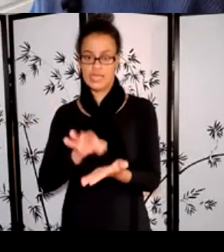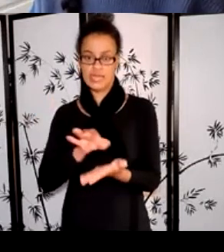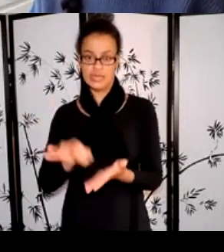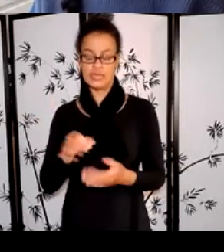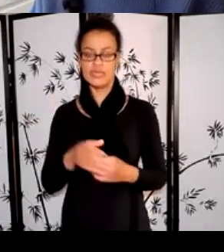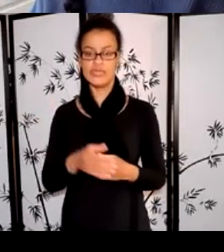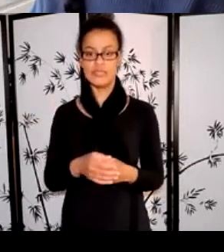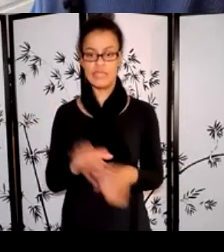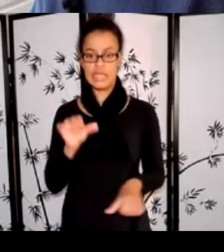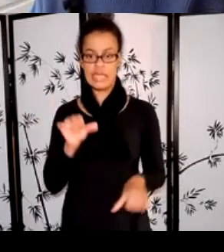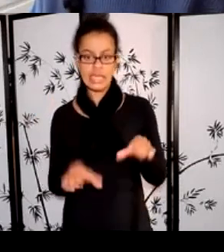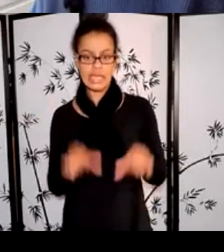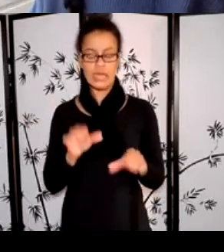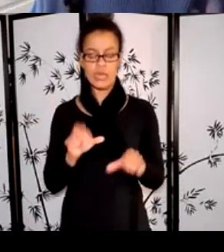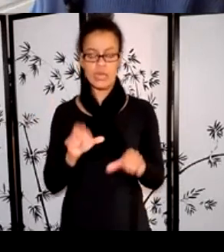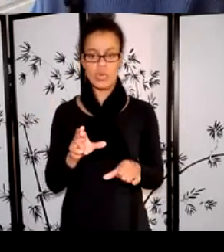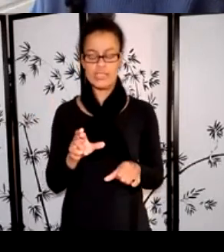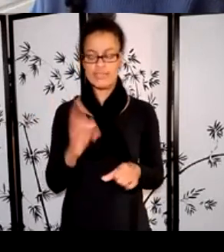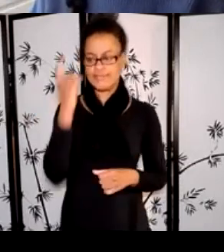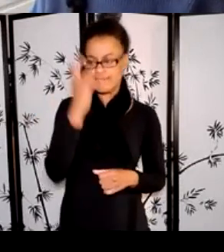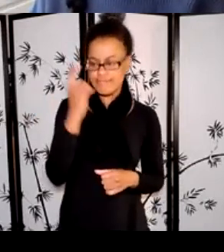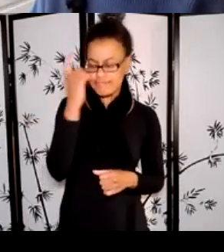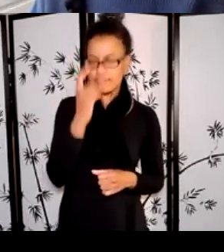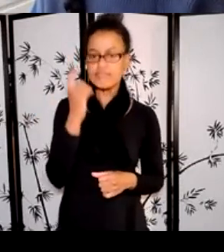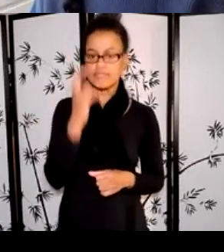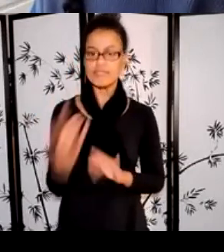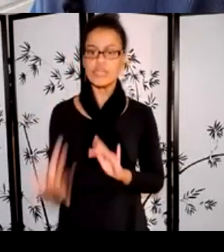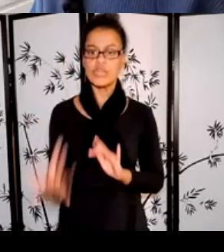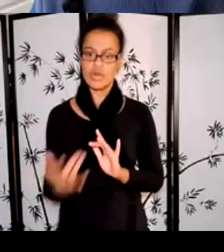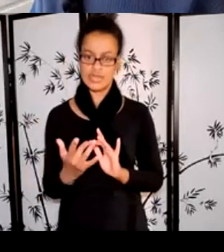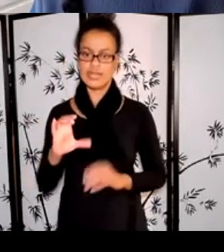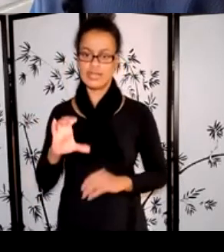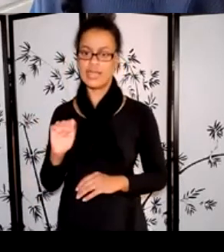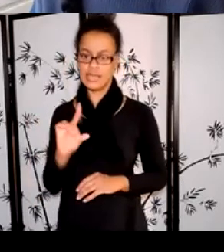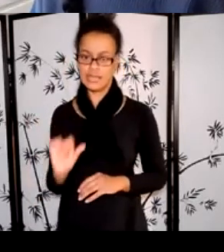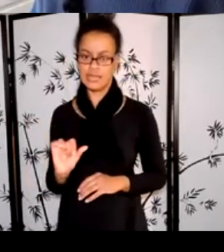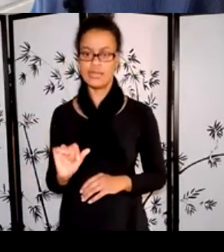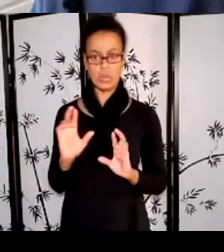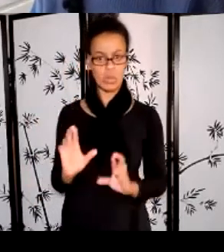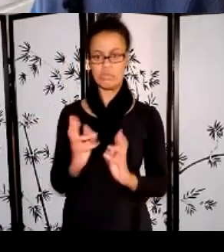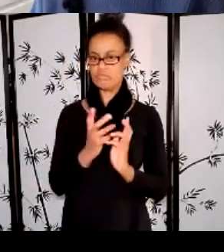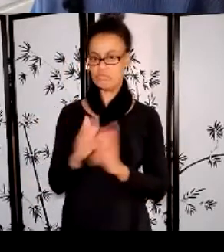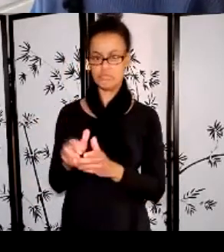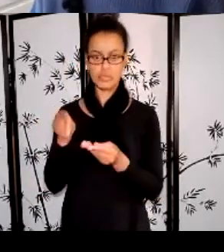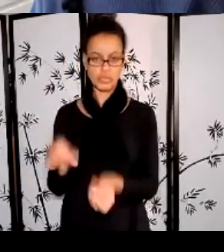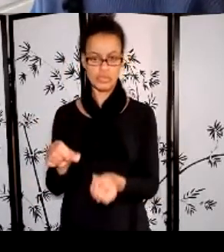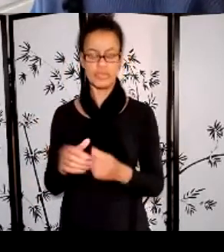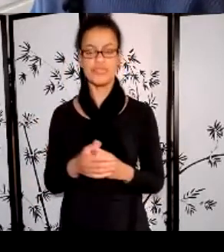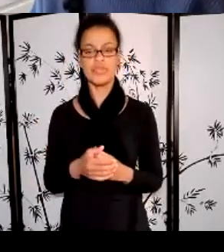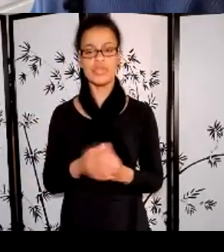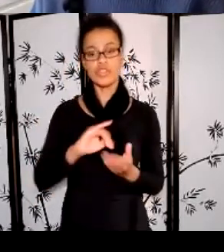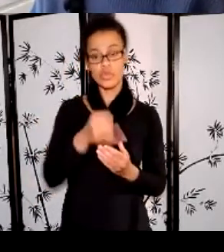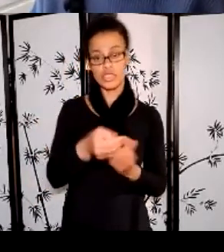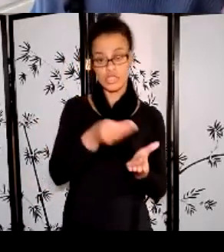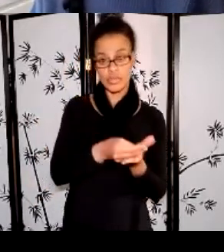us, but we're hoping it's relatively painless and straightforward. The project grants and the micro grant applications will both